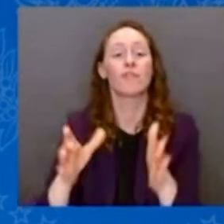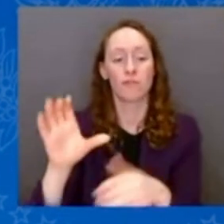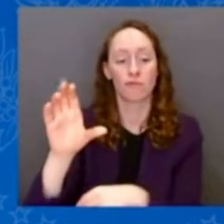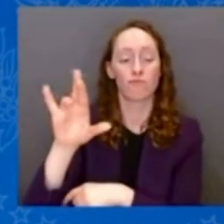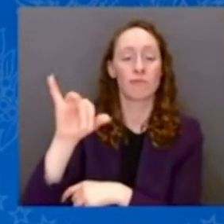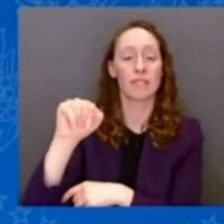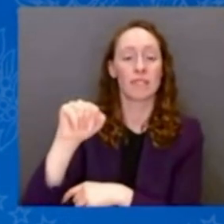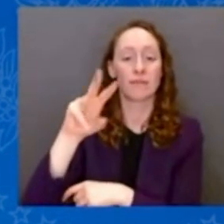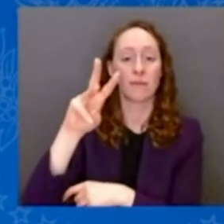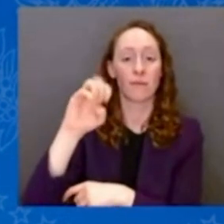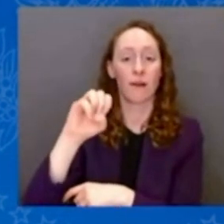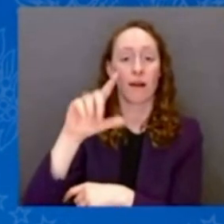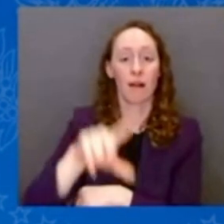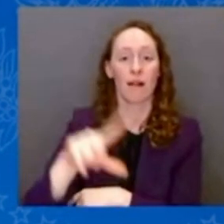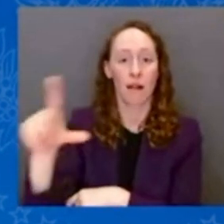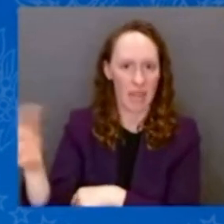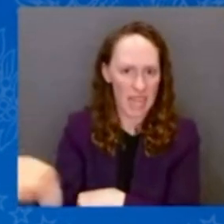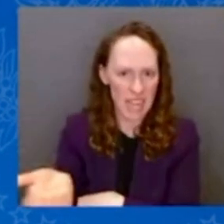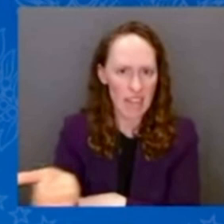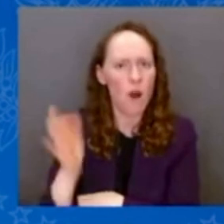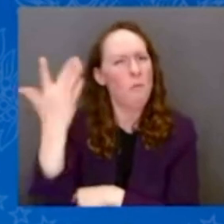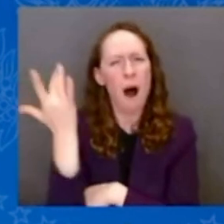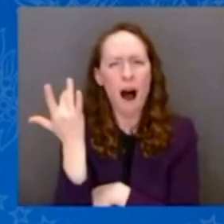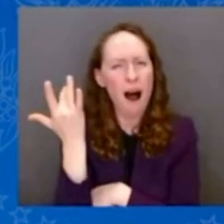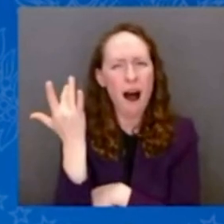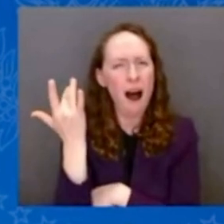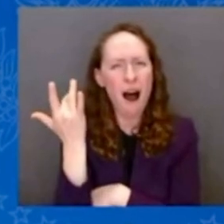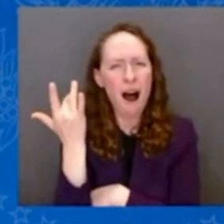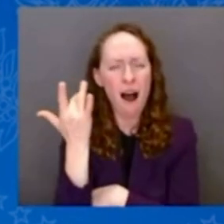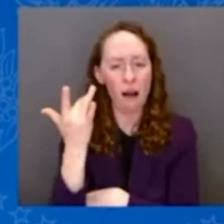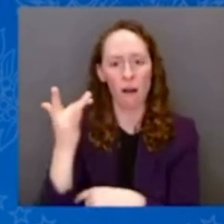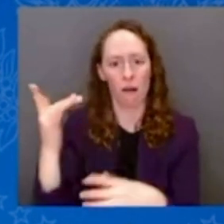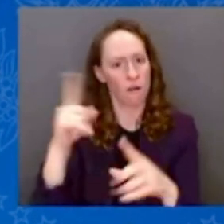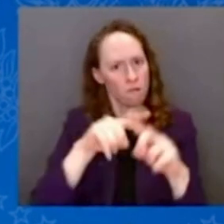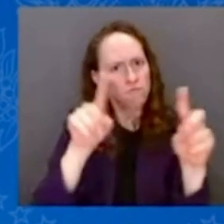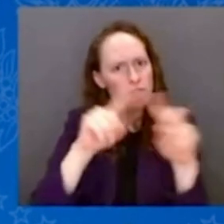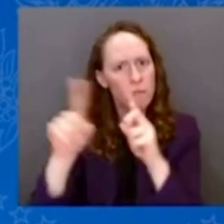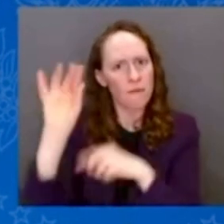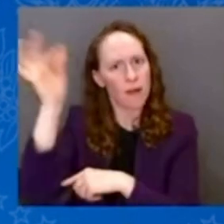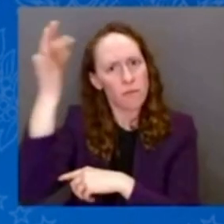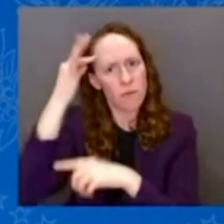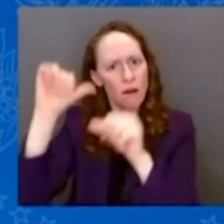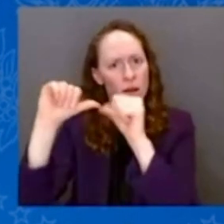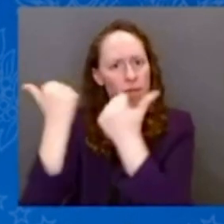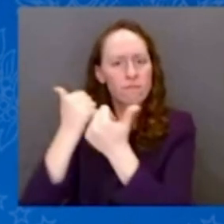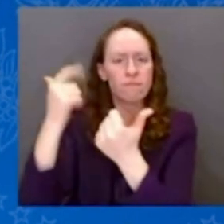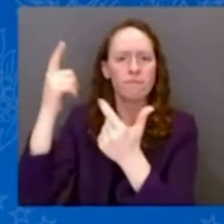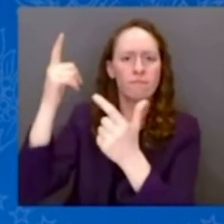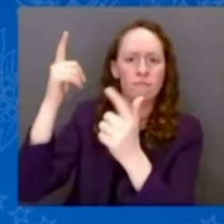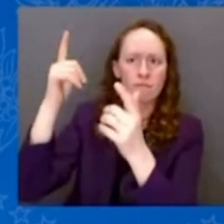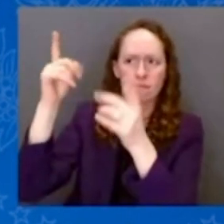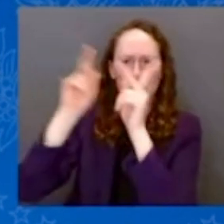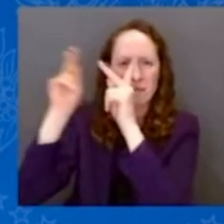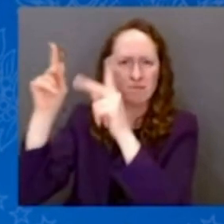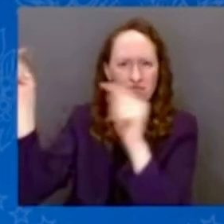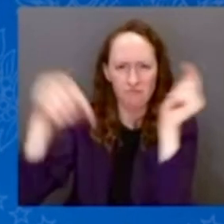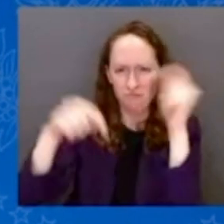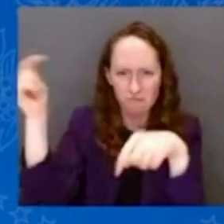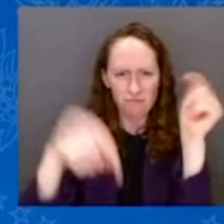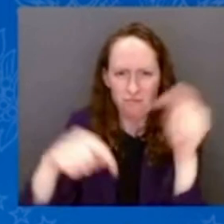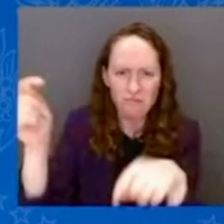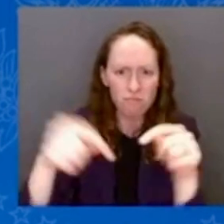together to help with immediate needs in long-term rebuilding. For example, the Department of Agriculture